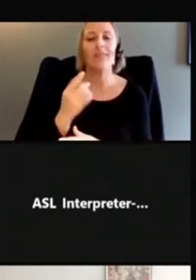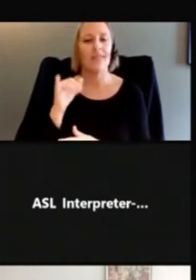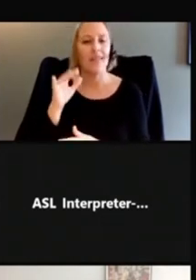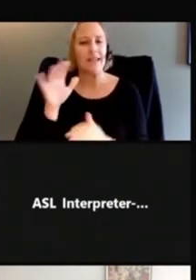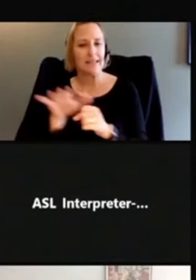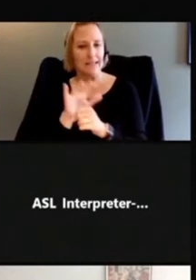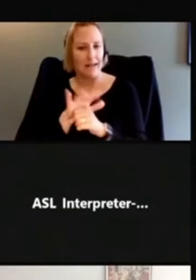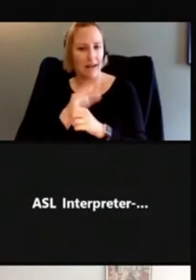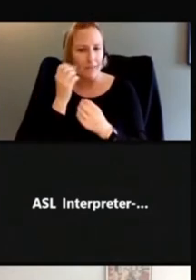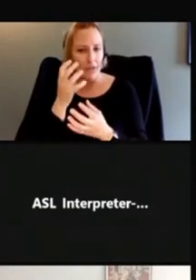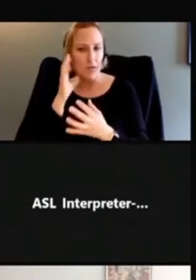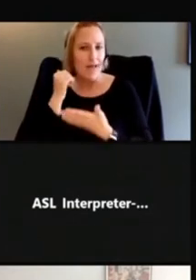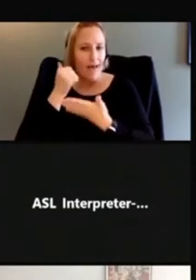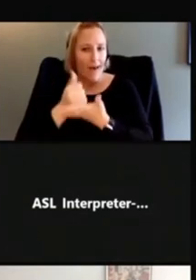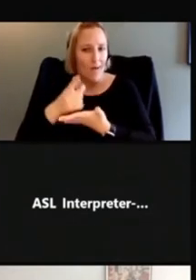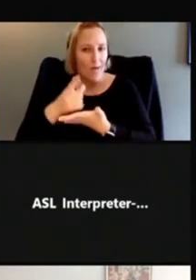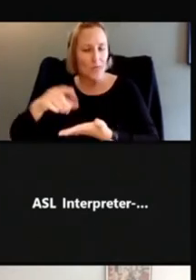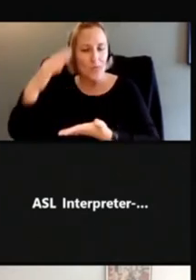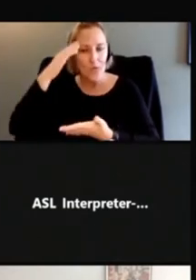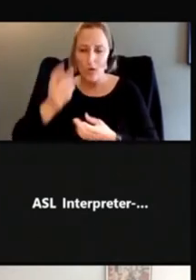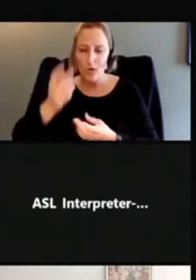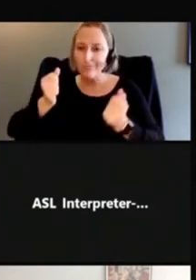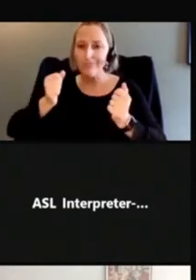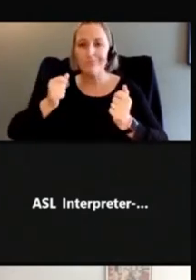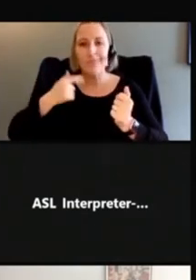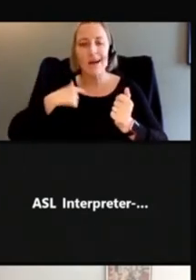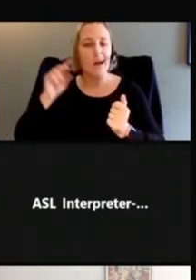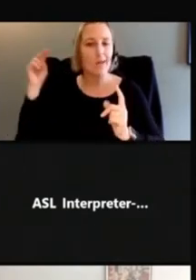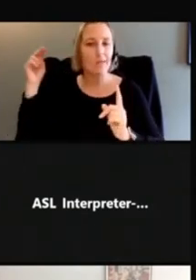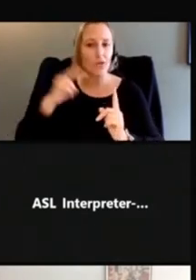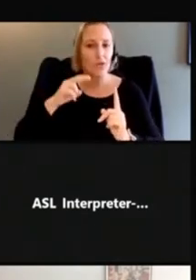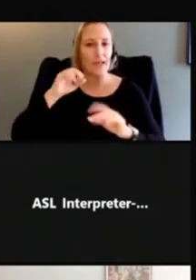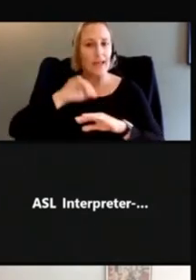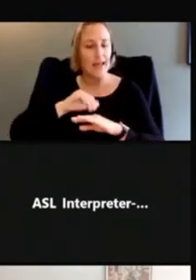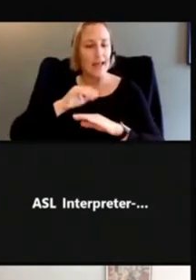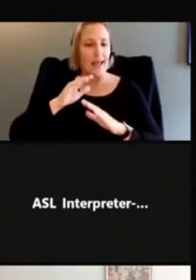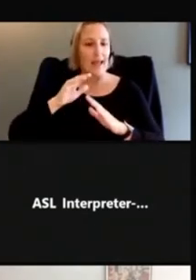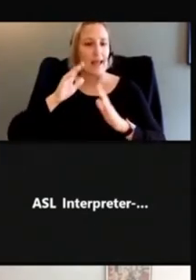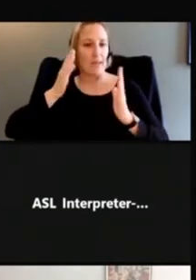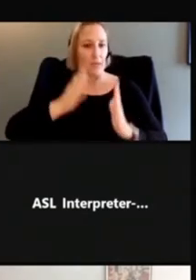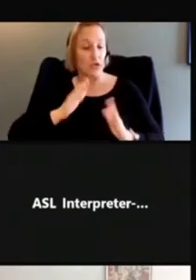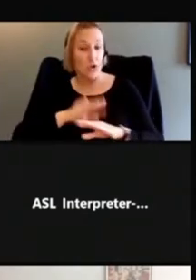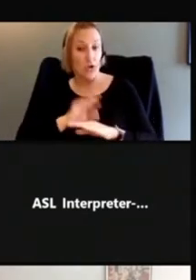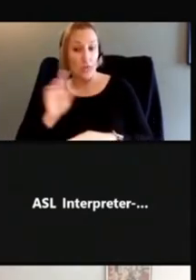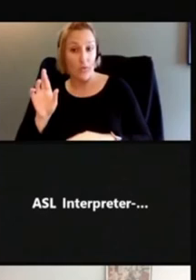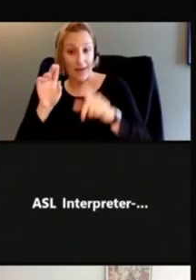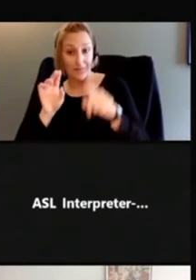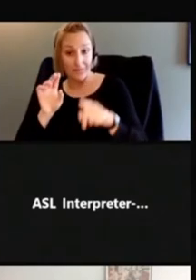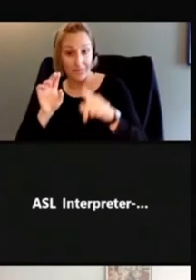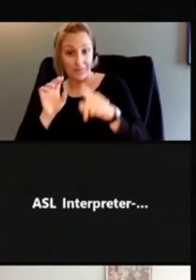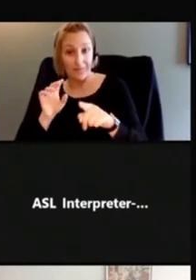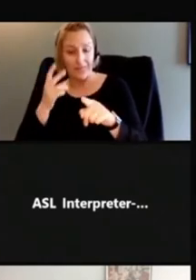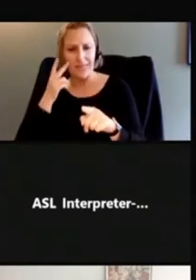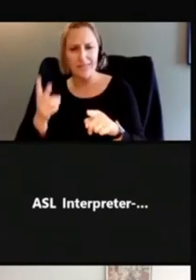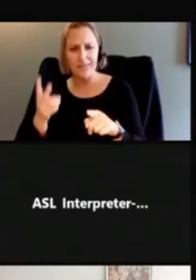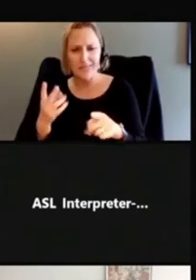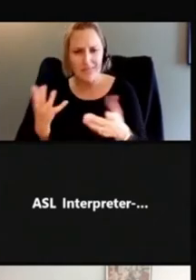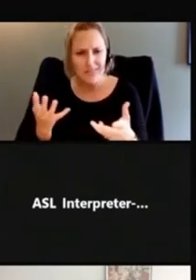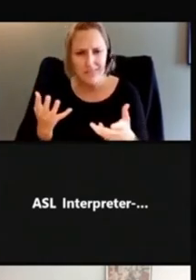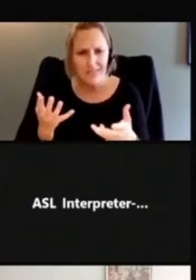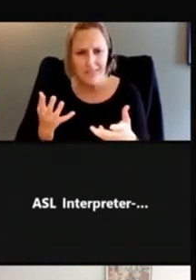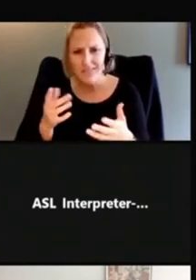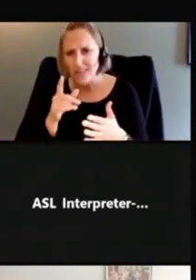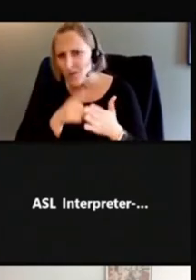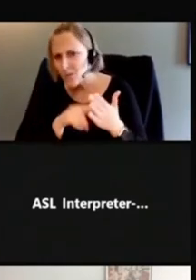you immediately know that you're looking at a person. Whereas on the right, we see, you know, what are they blowing their